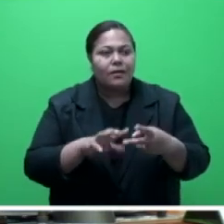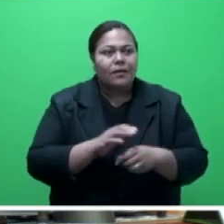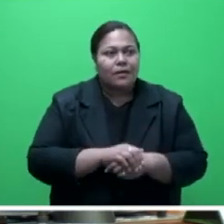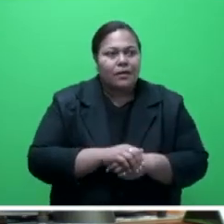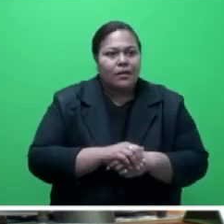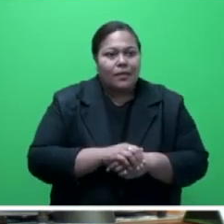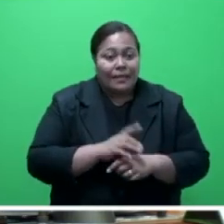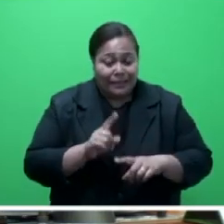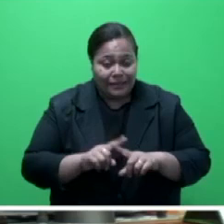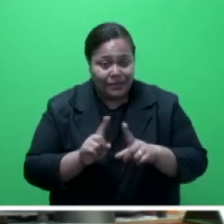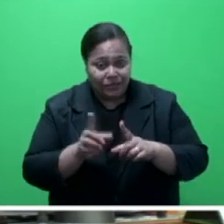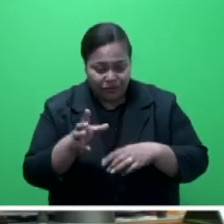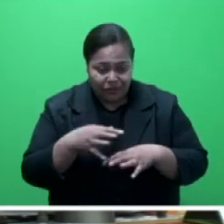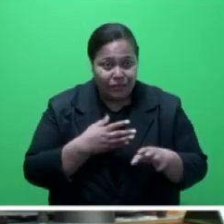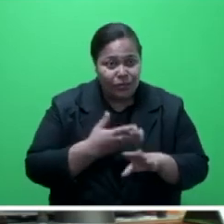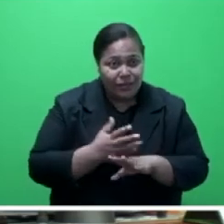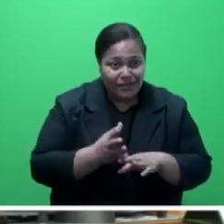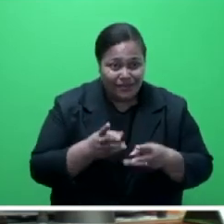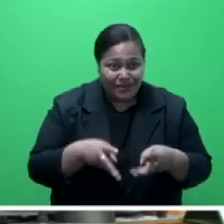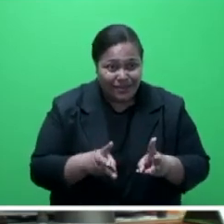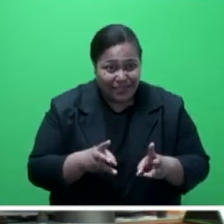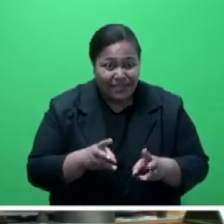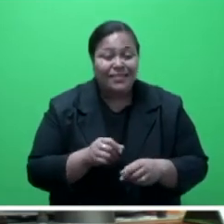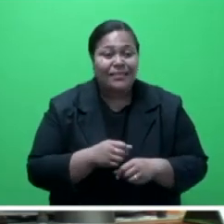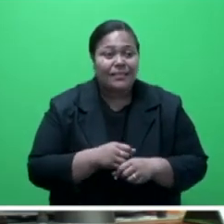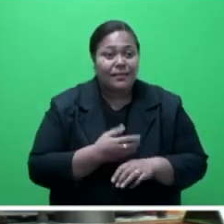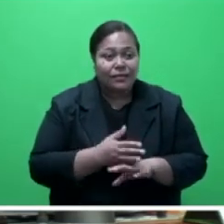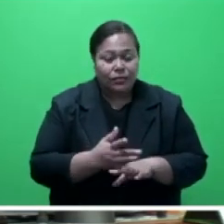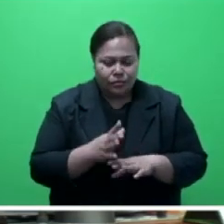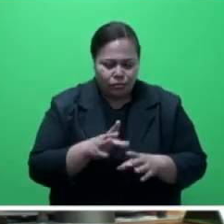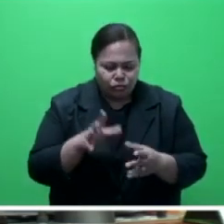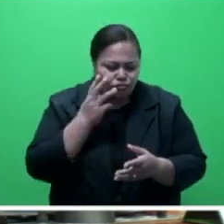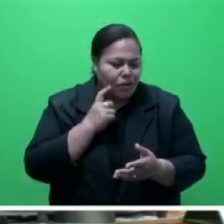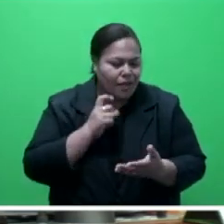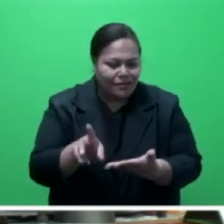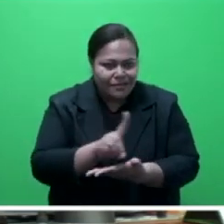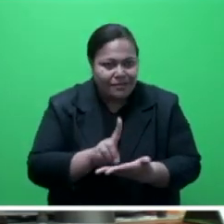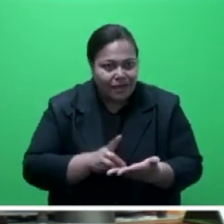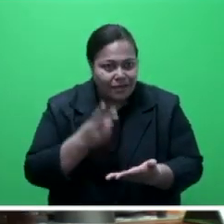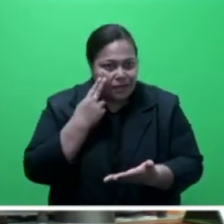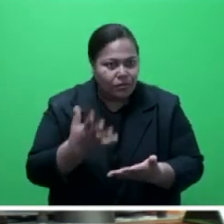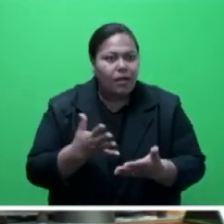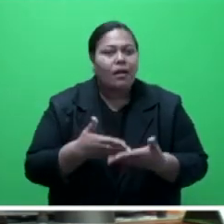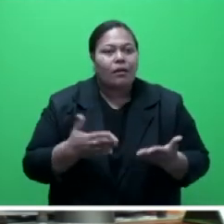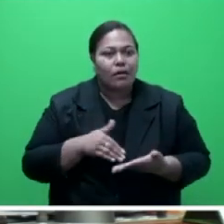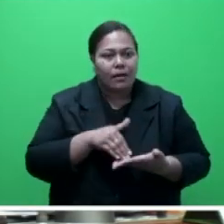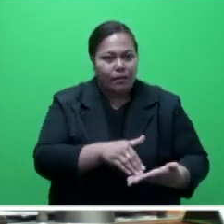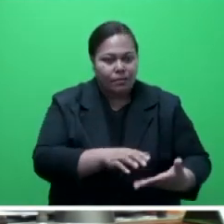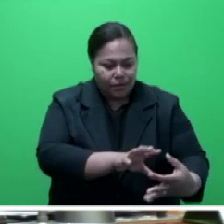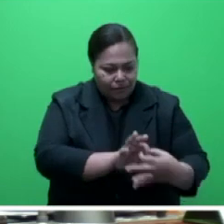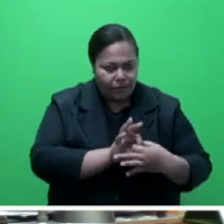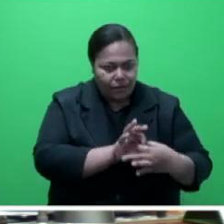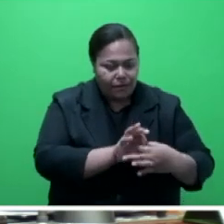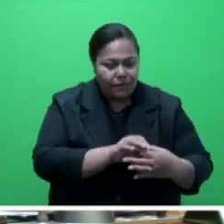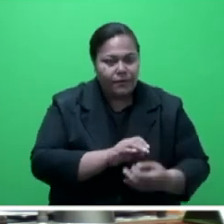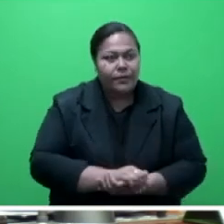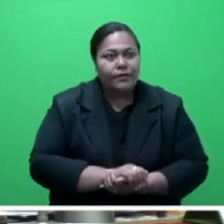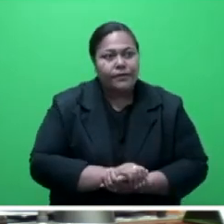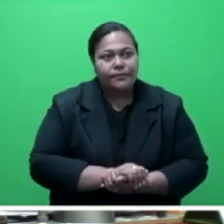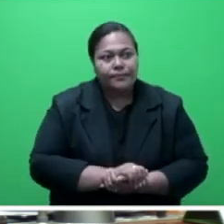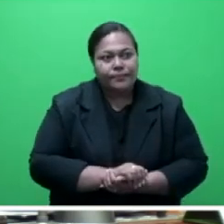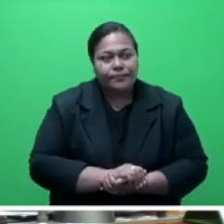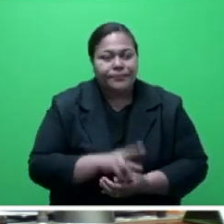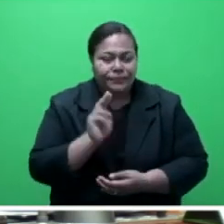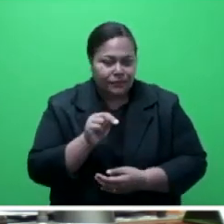infrastructure integrating nature in design and execution. Speaker say the theme strongly demonstrates the need to